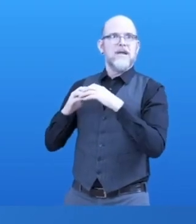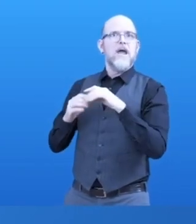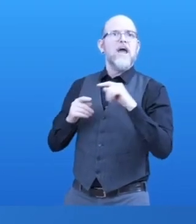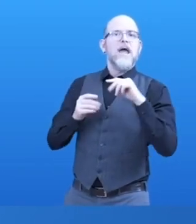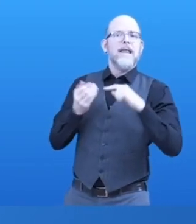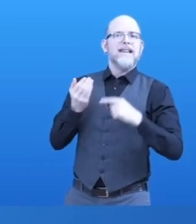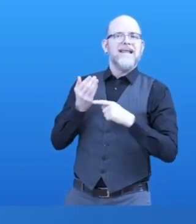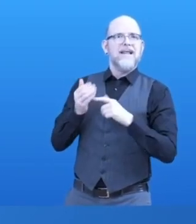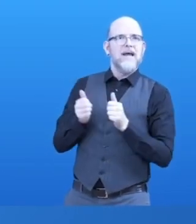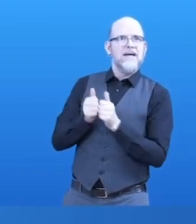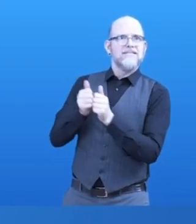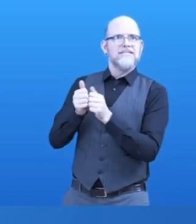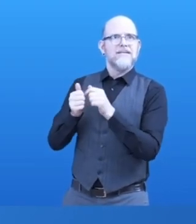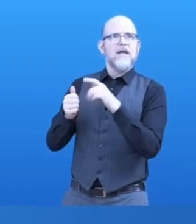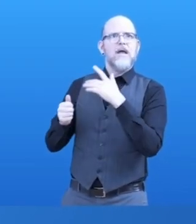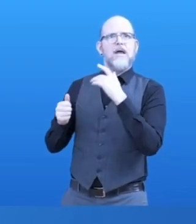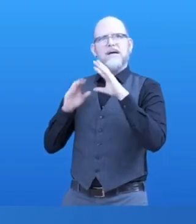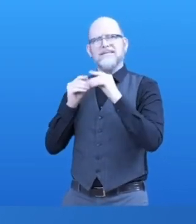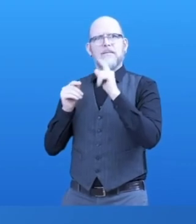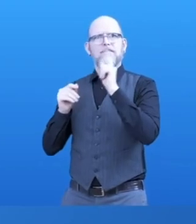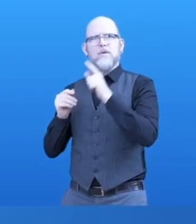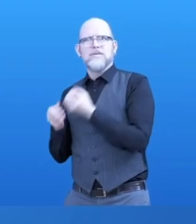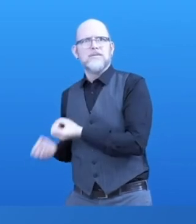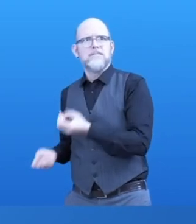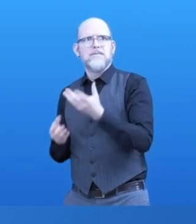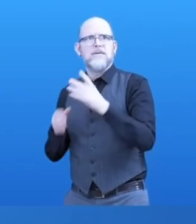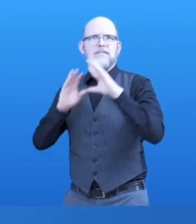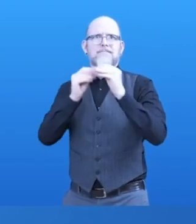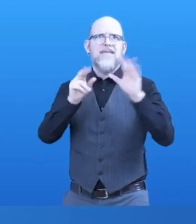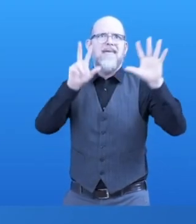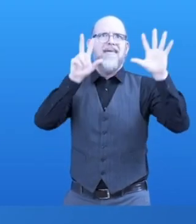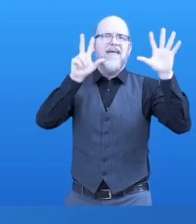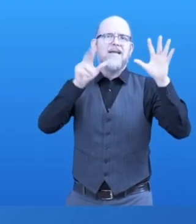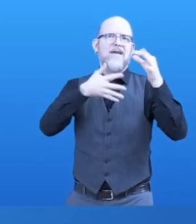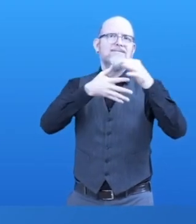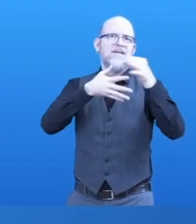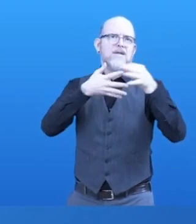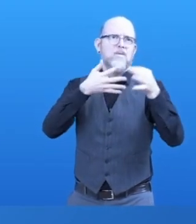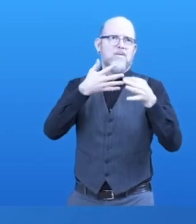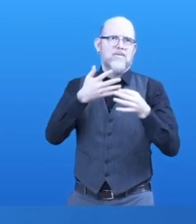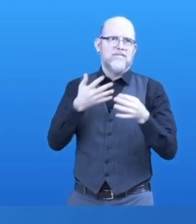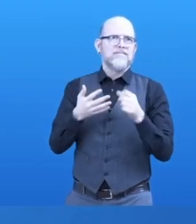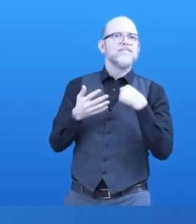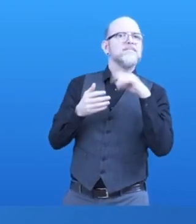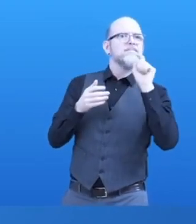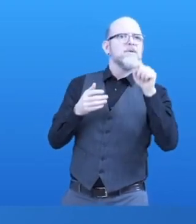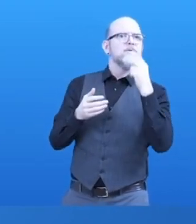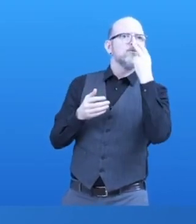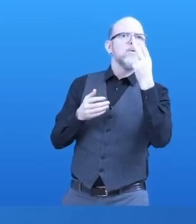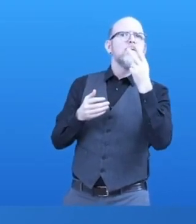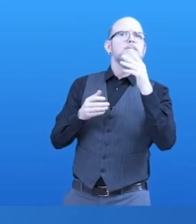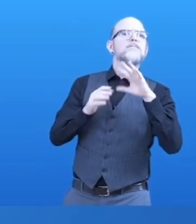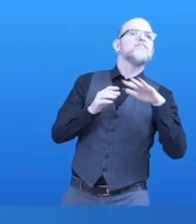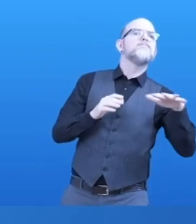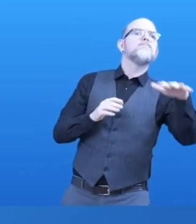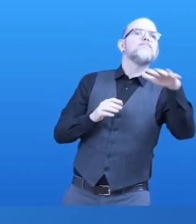key factors that is suggested that you review in planning to launch in those markets, what you should